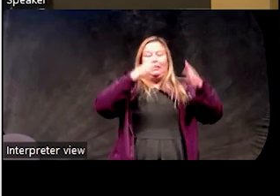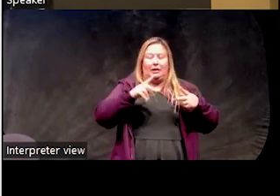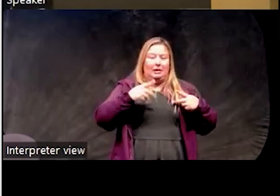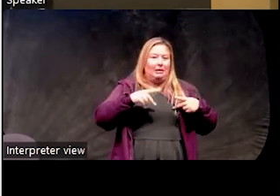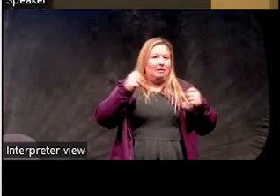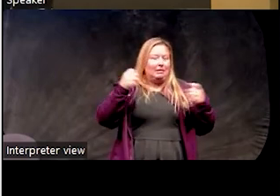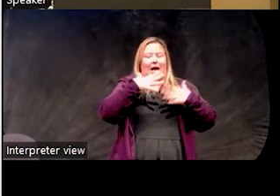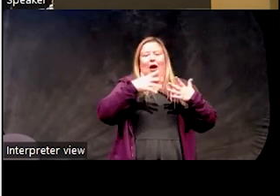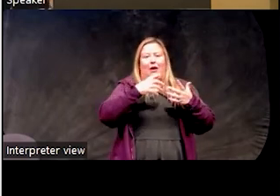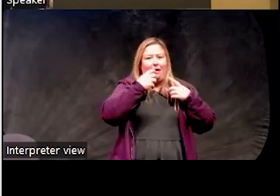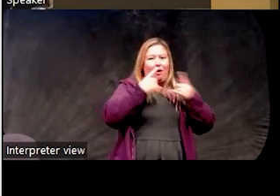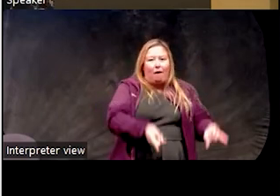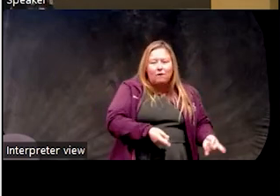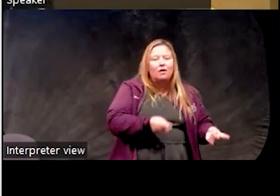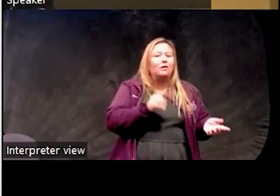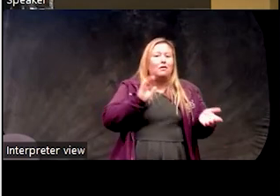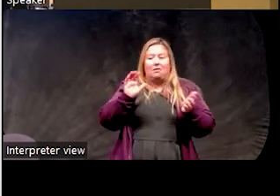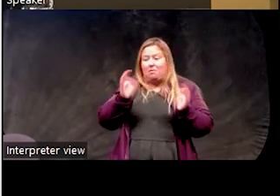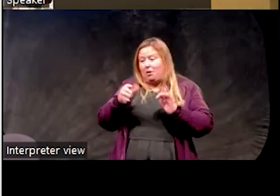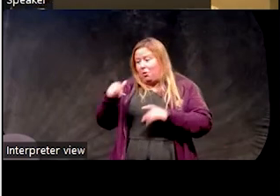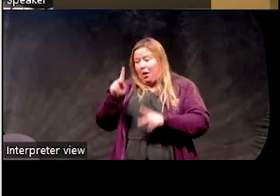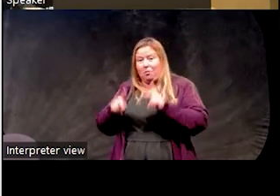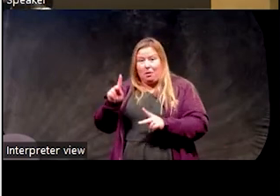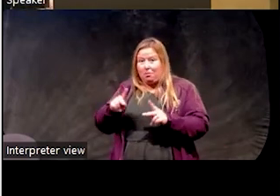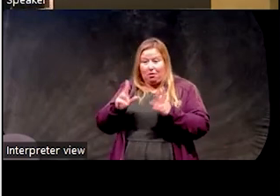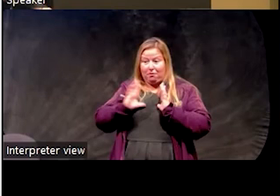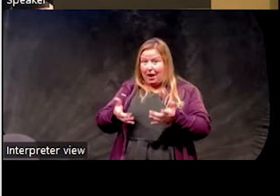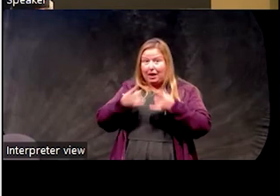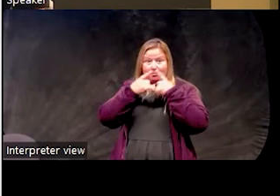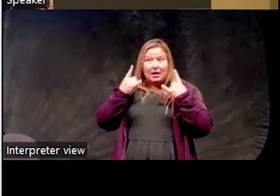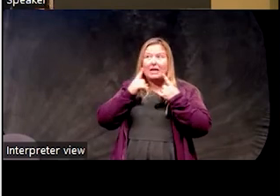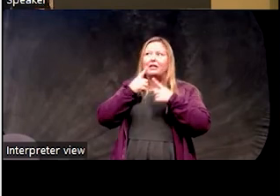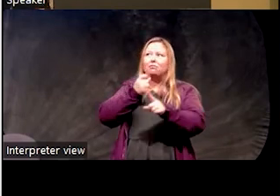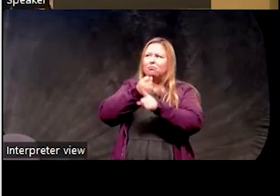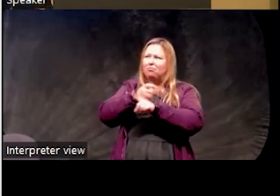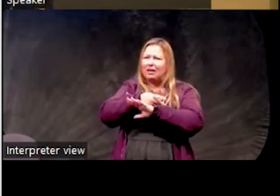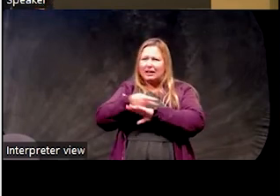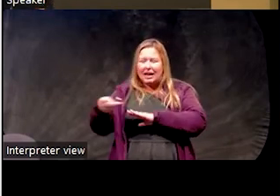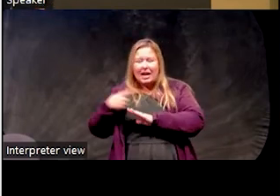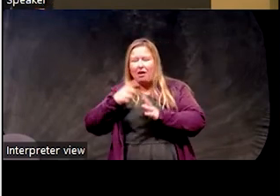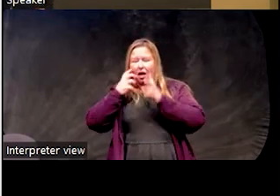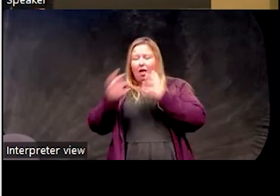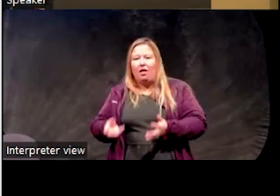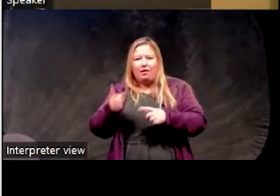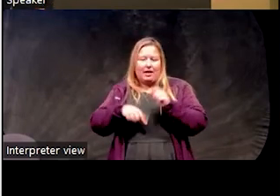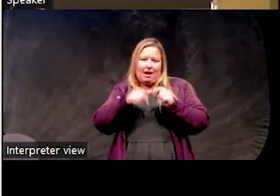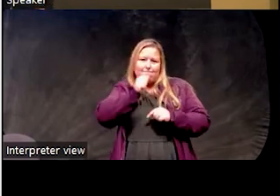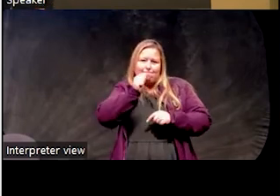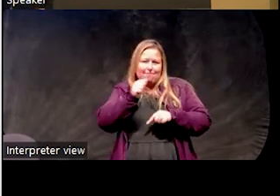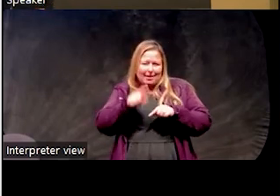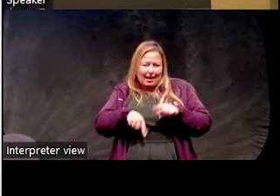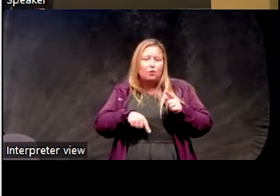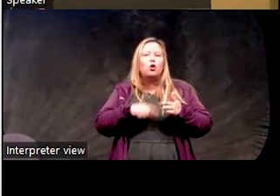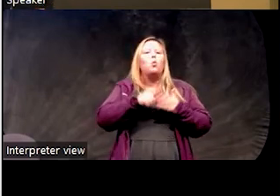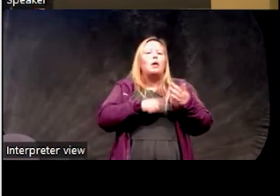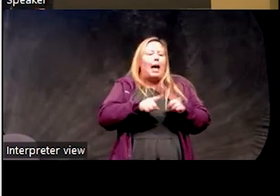and taking it off to people who don't really have any problem until they lay down in bed. Um, so really kind of figuring out what's